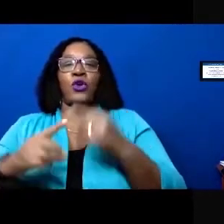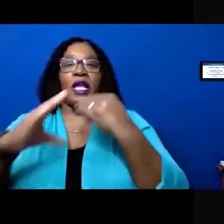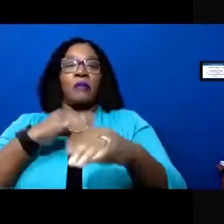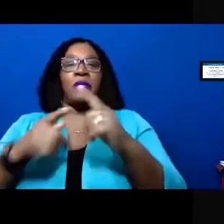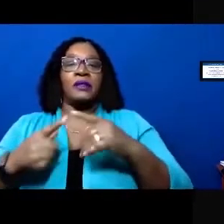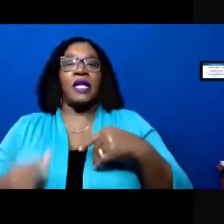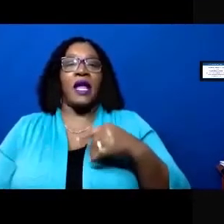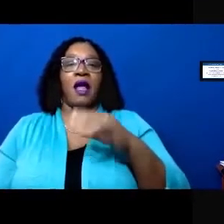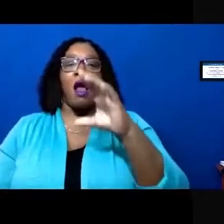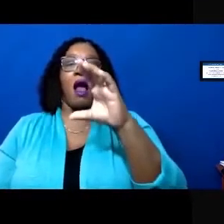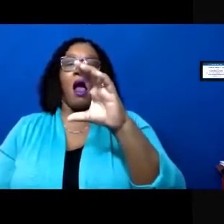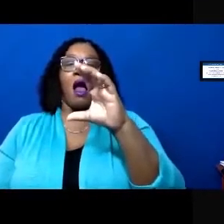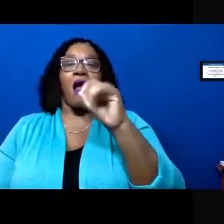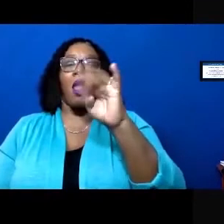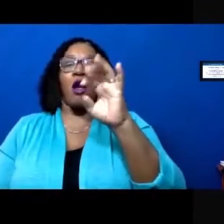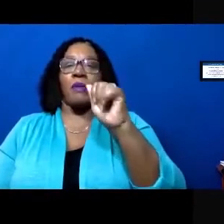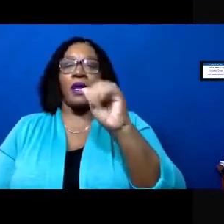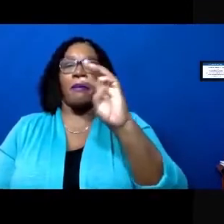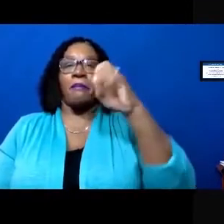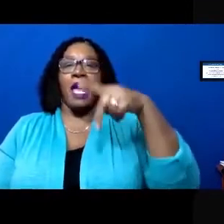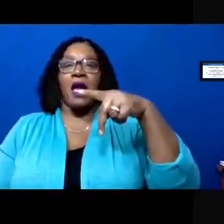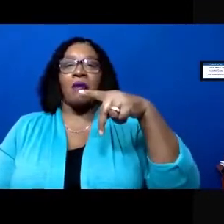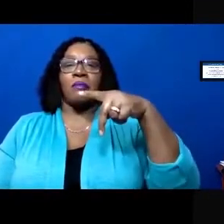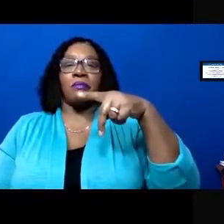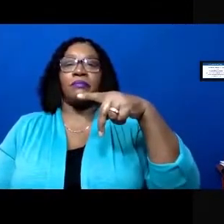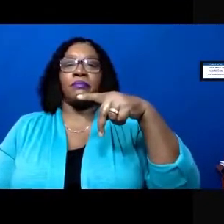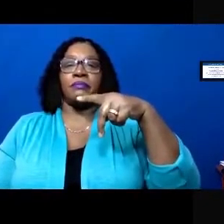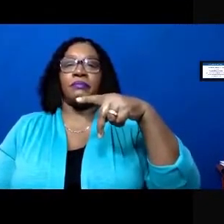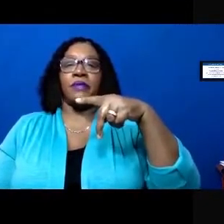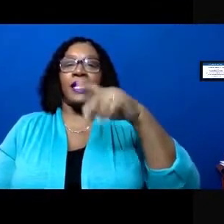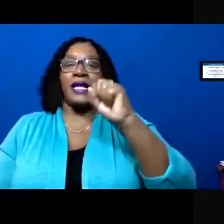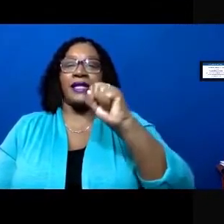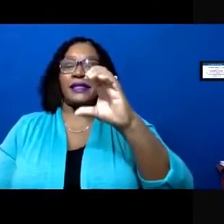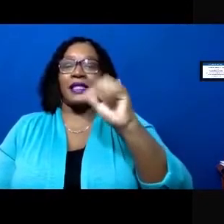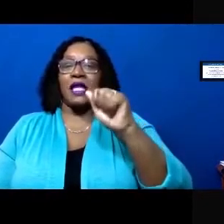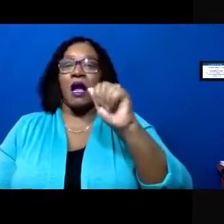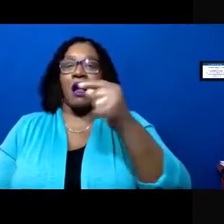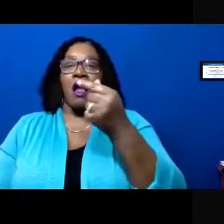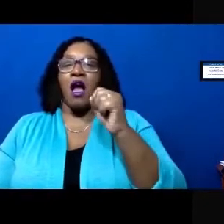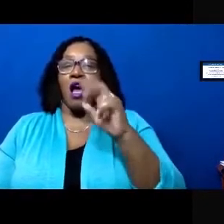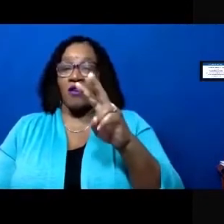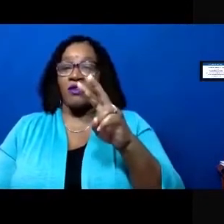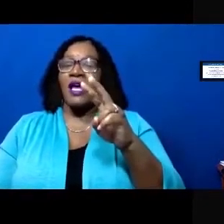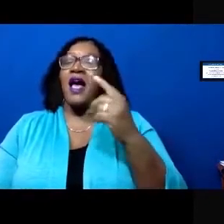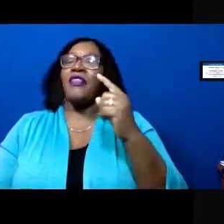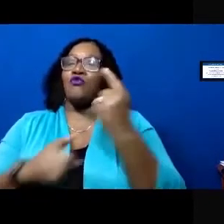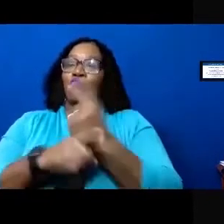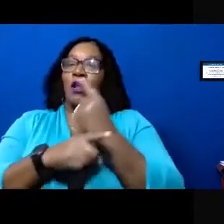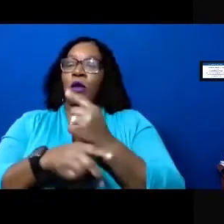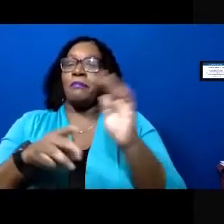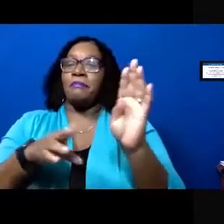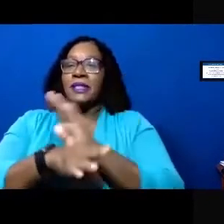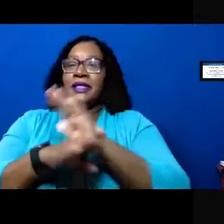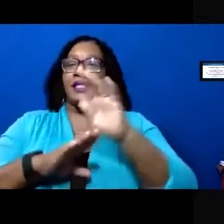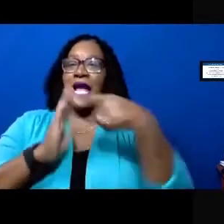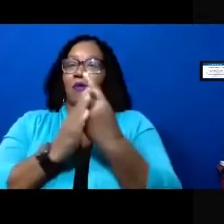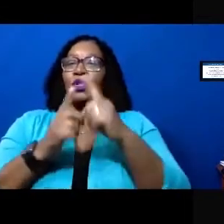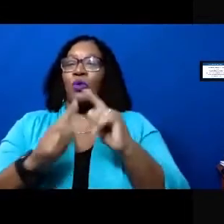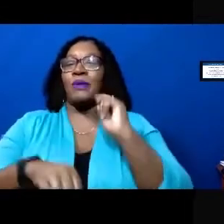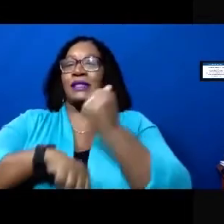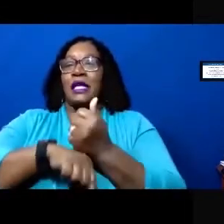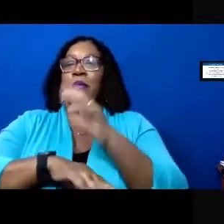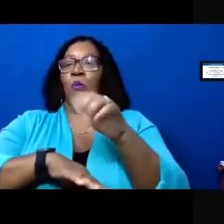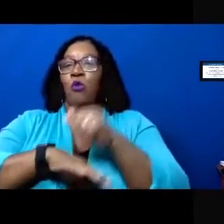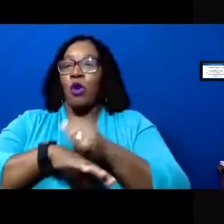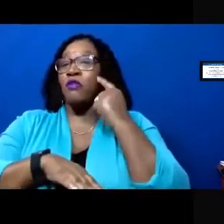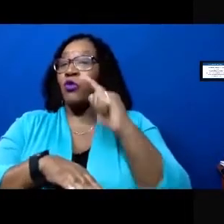.gov those are the preferred ones or during the regular business hours give us a call and we will set up an appointment for